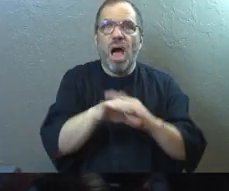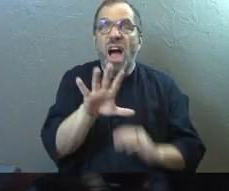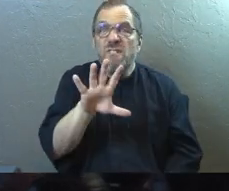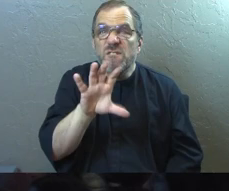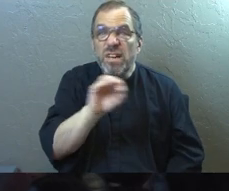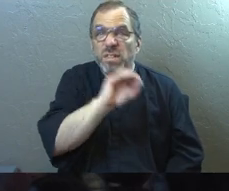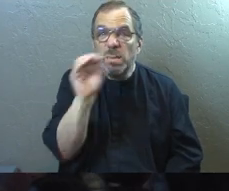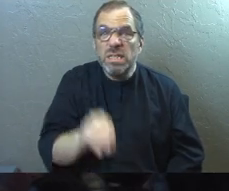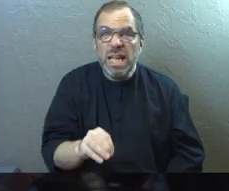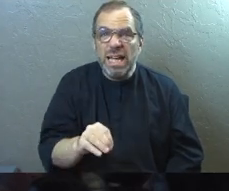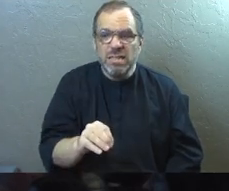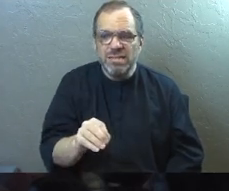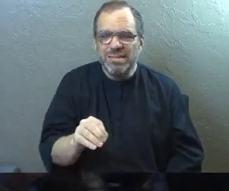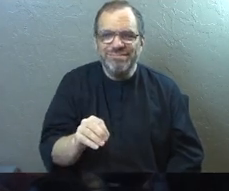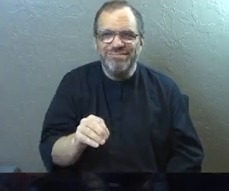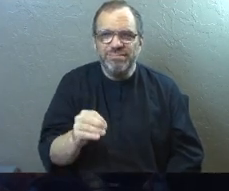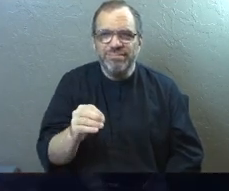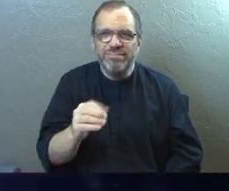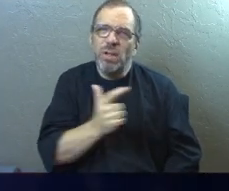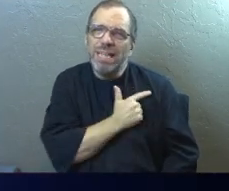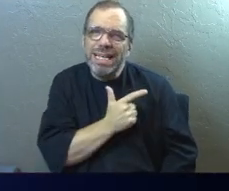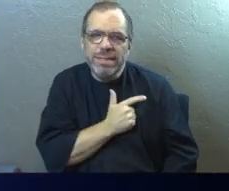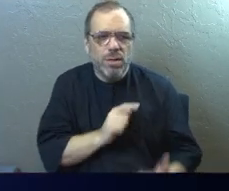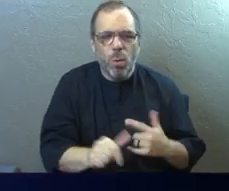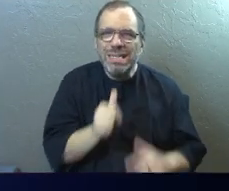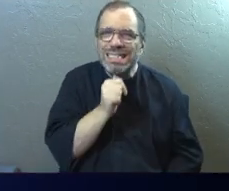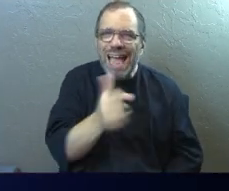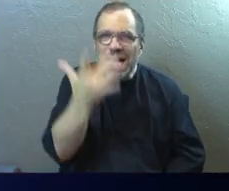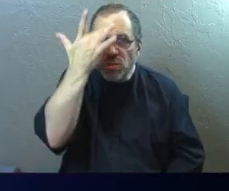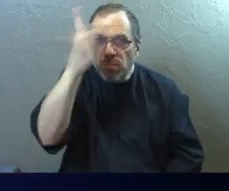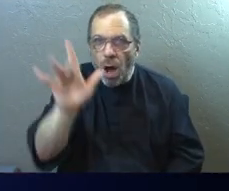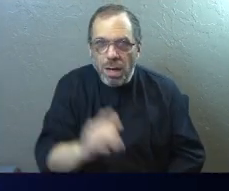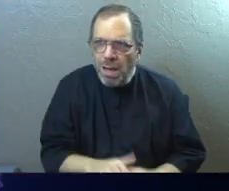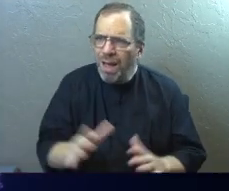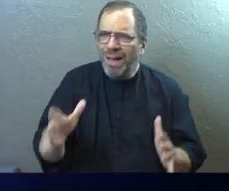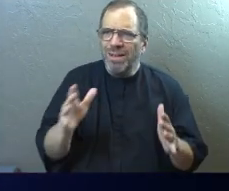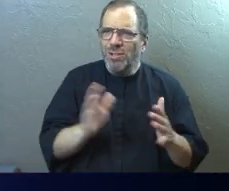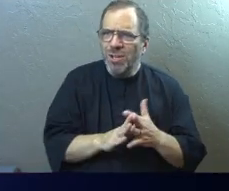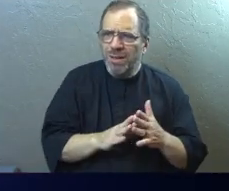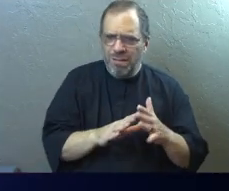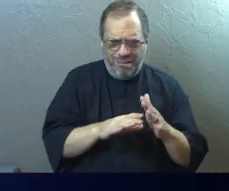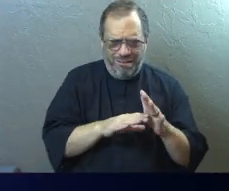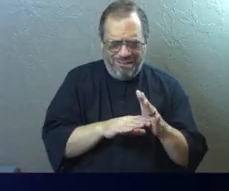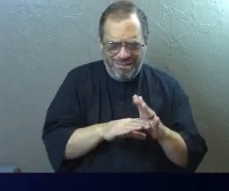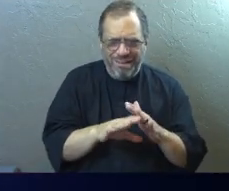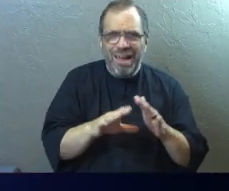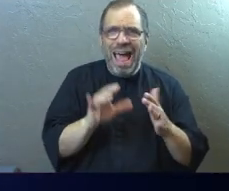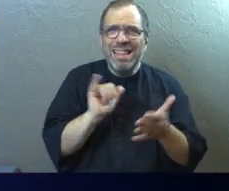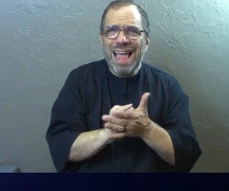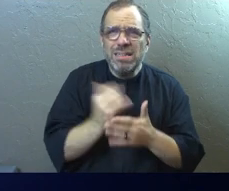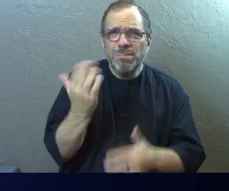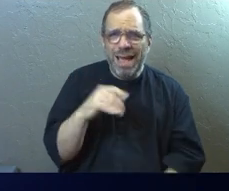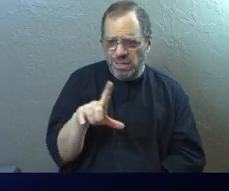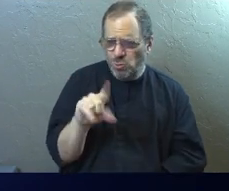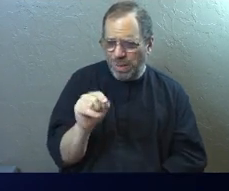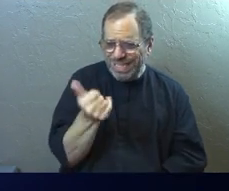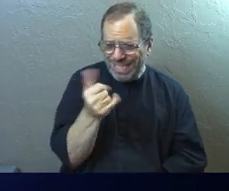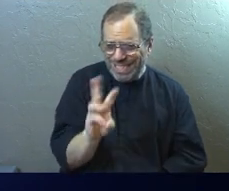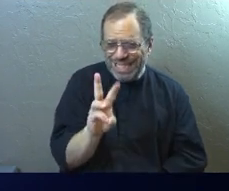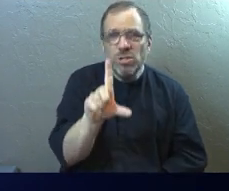Fifty percent said they're unintelligent or lazy. And again, look at the growths. And that's just since 2016.